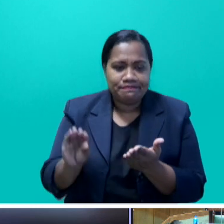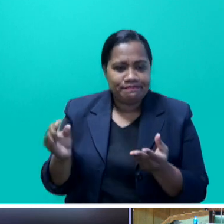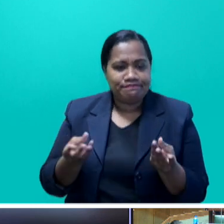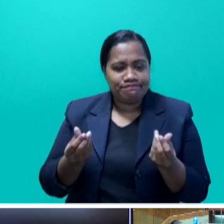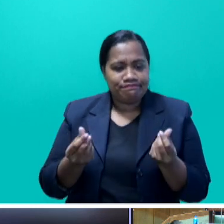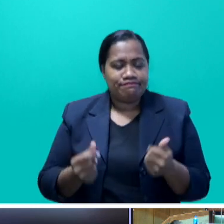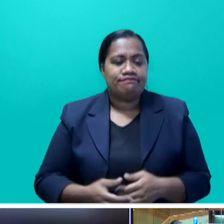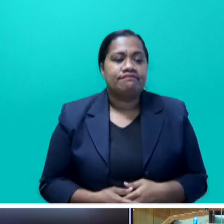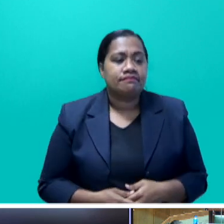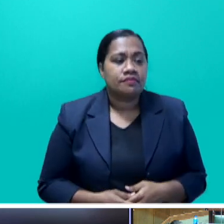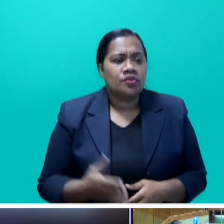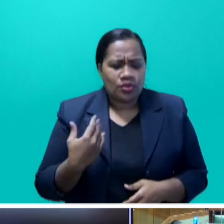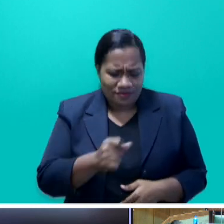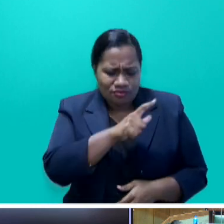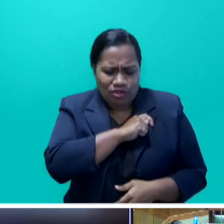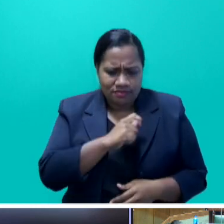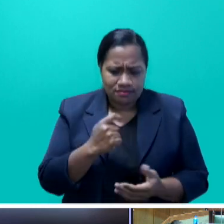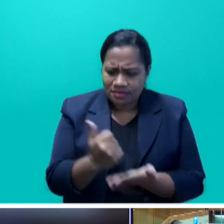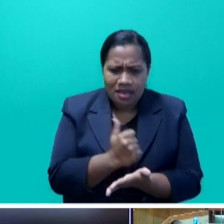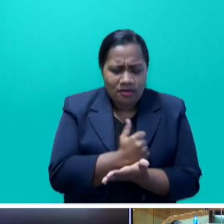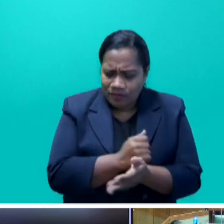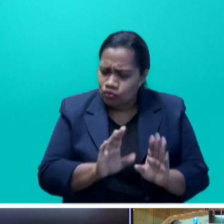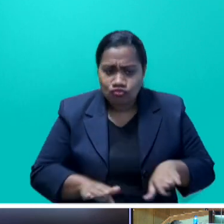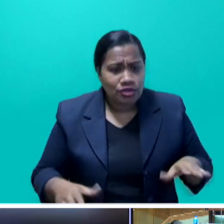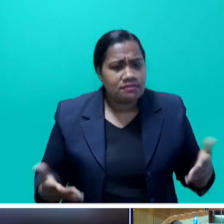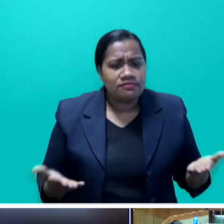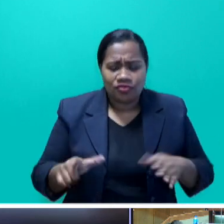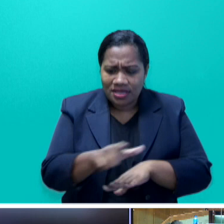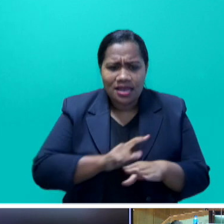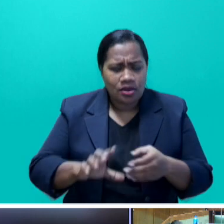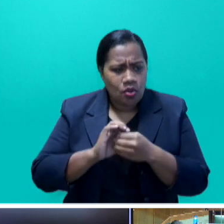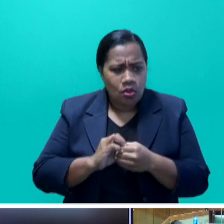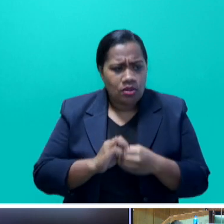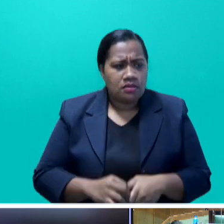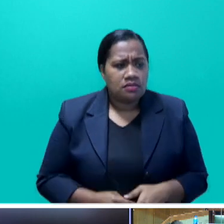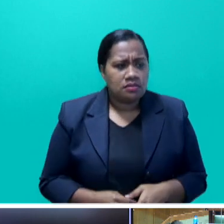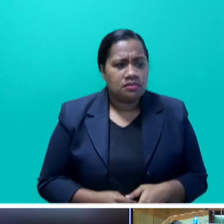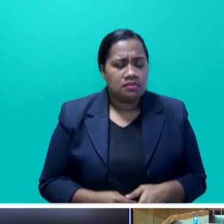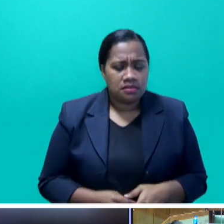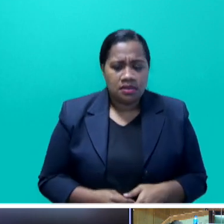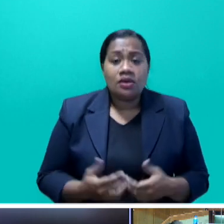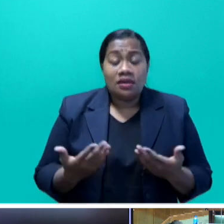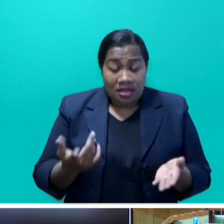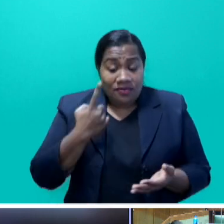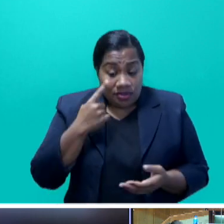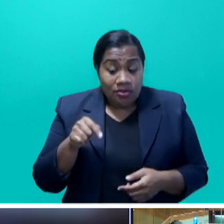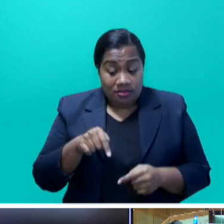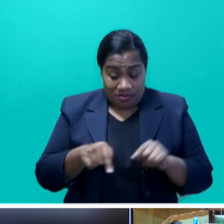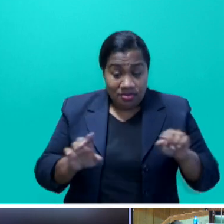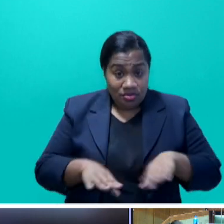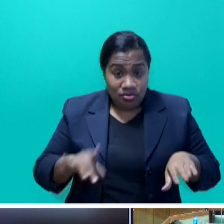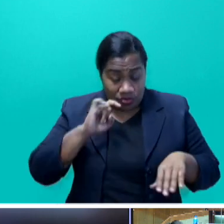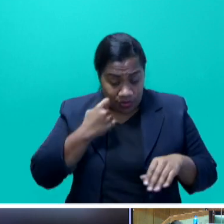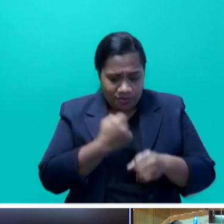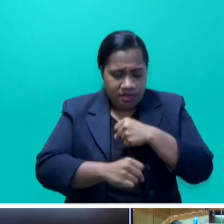set up for children from land-owning units. In some instances, they will be extremely wealthy. A couple,